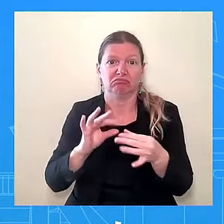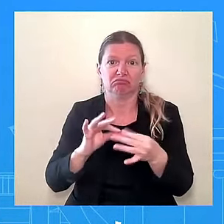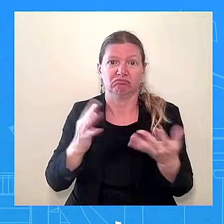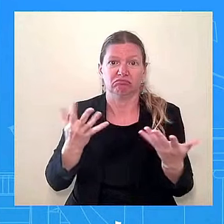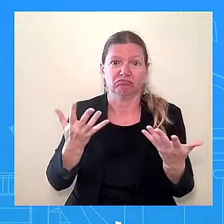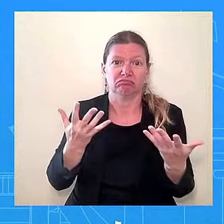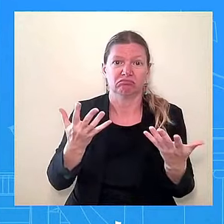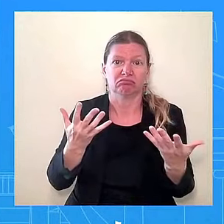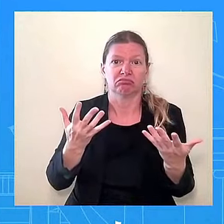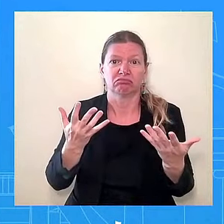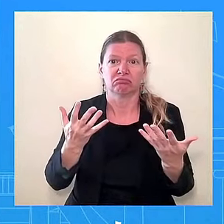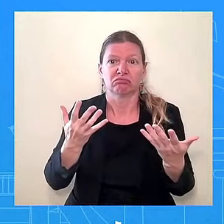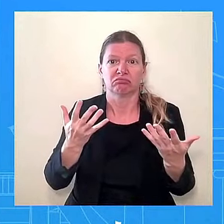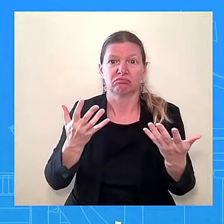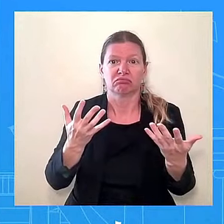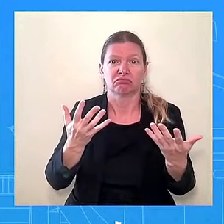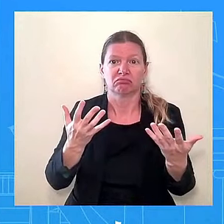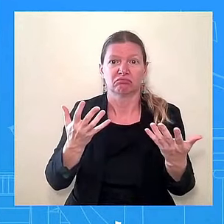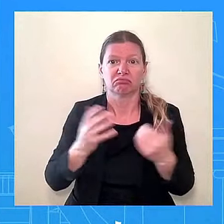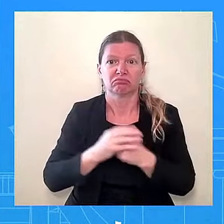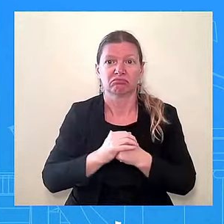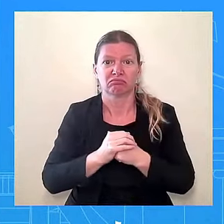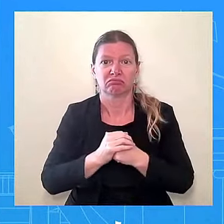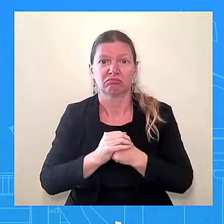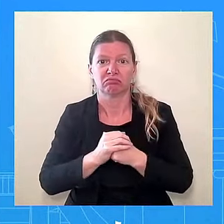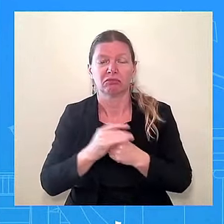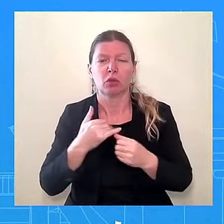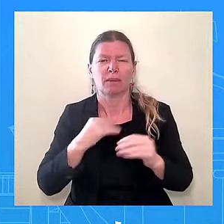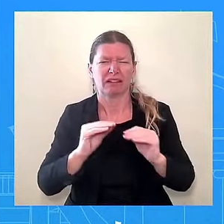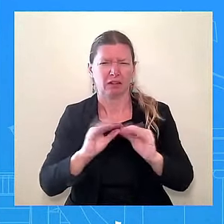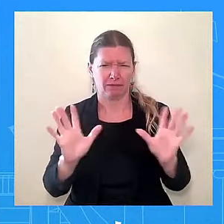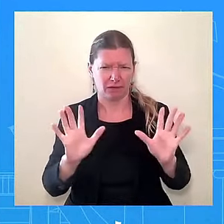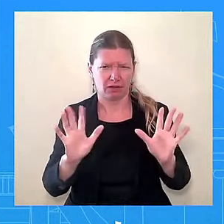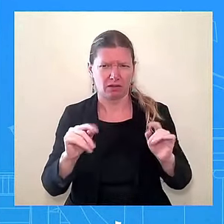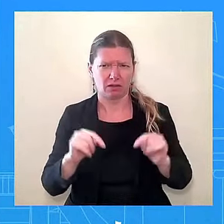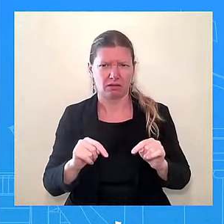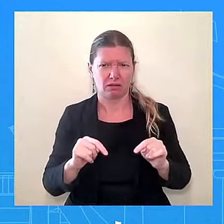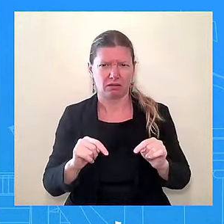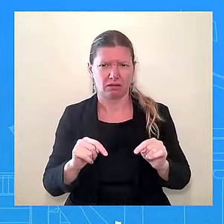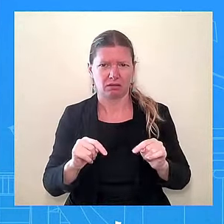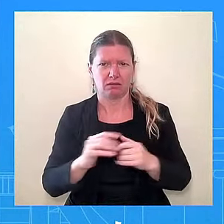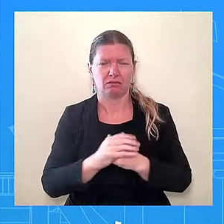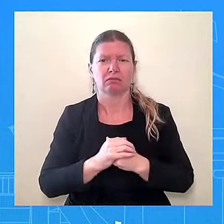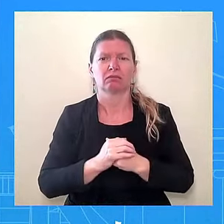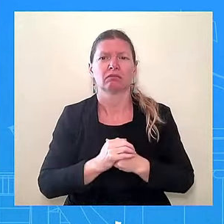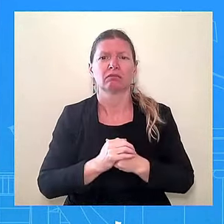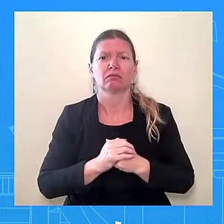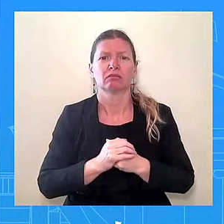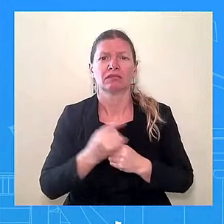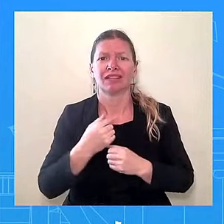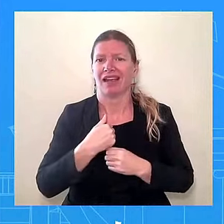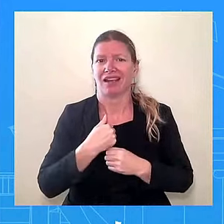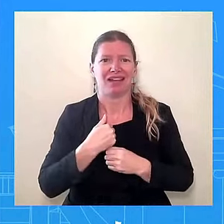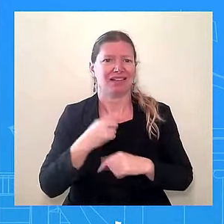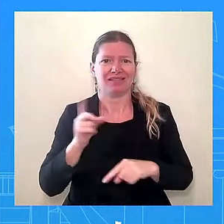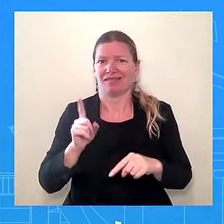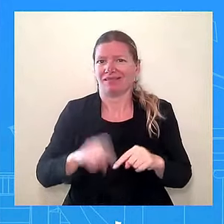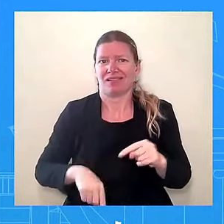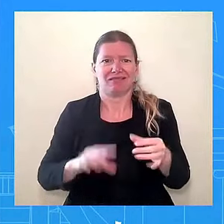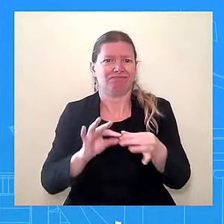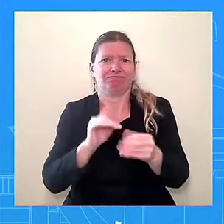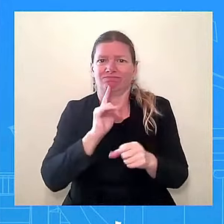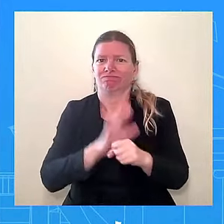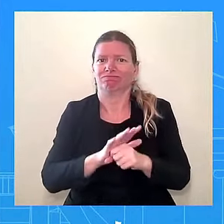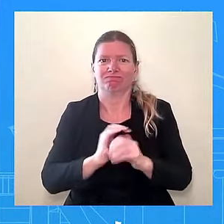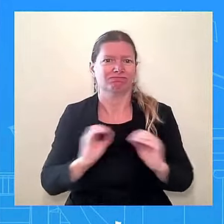just clarify here. I am, I'm not in a position to confirm the reports coming out